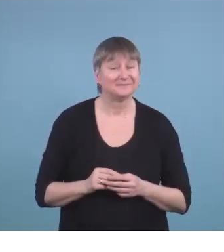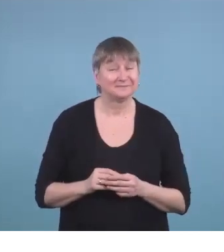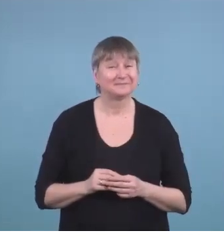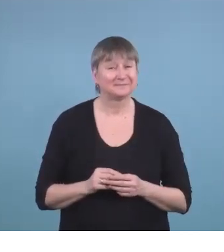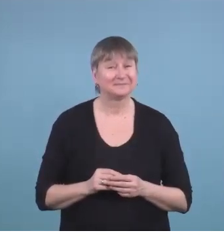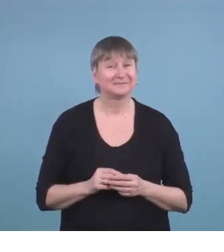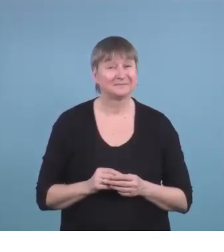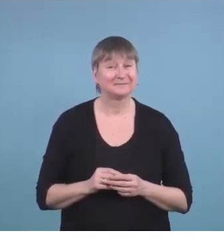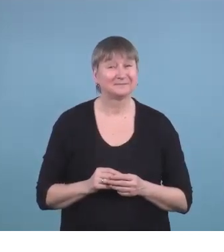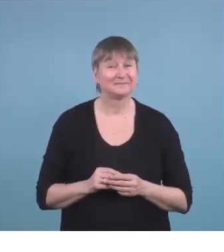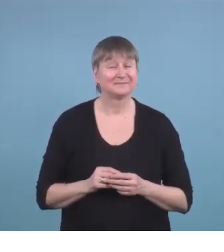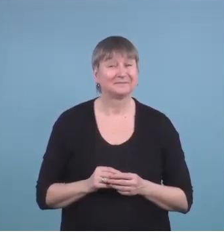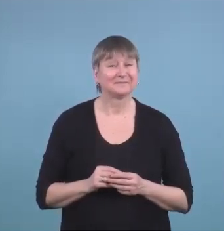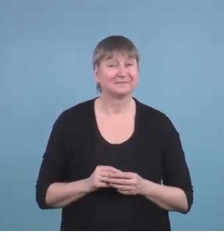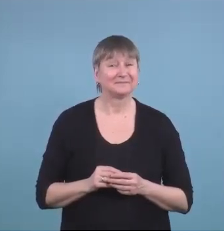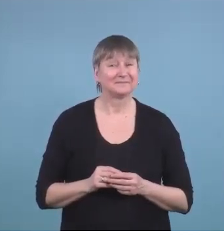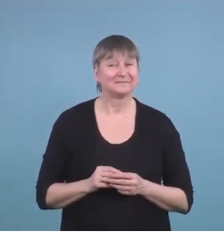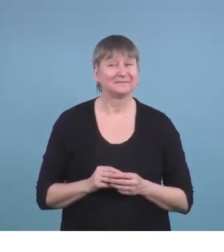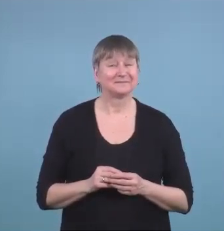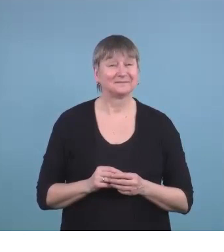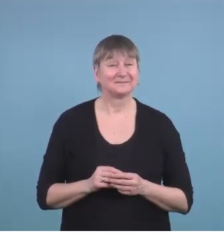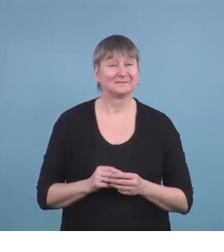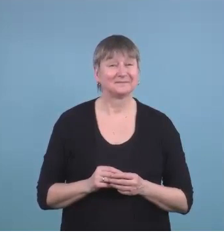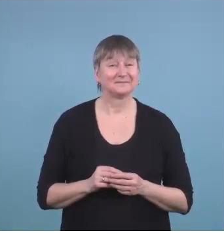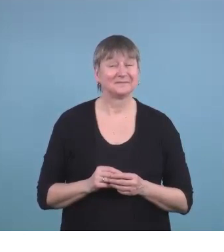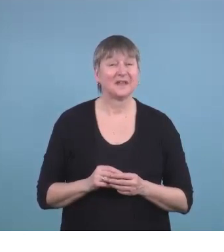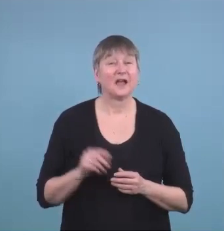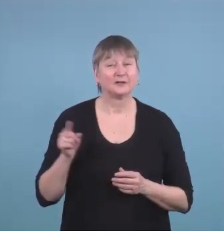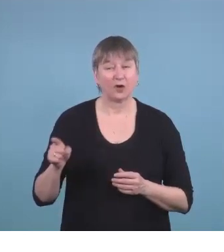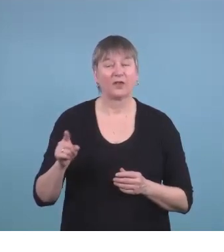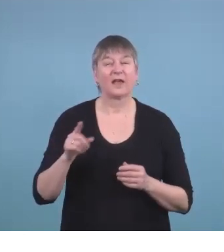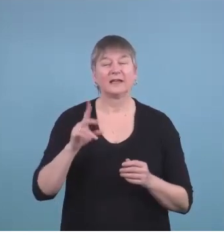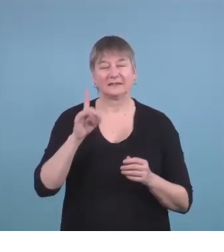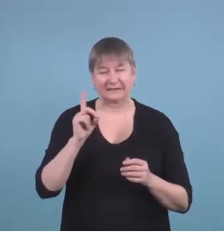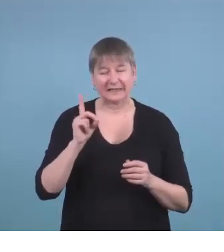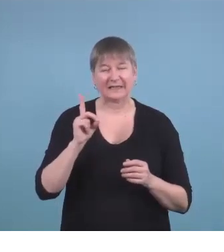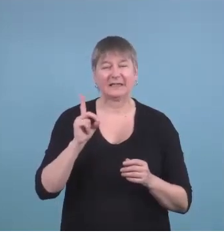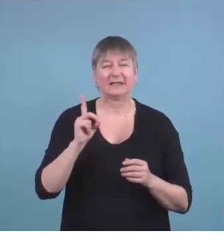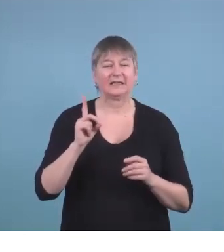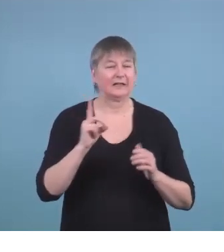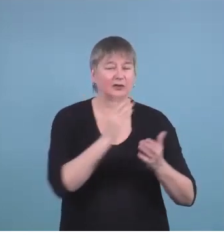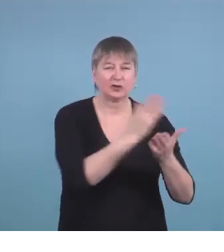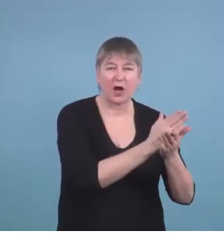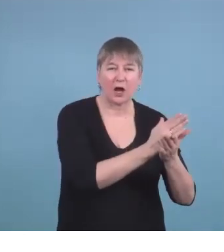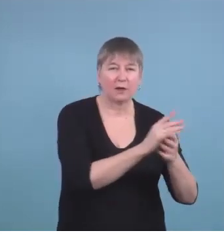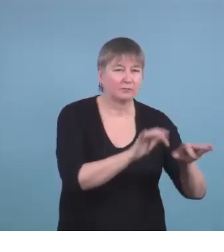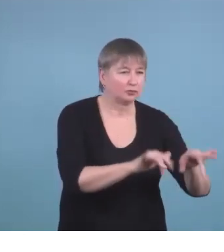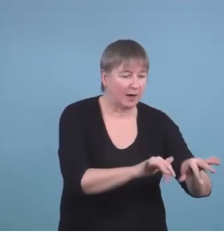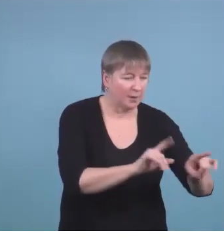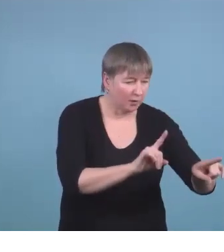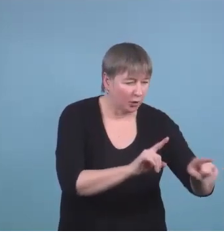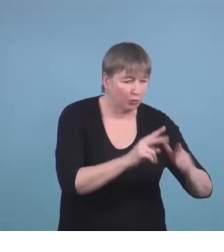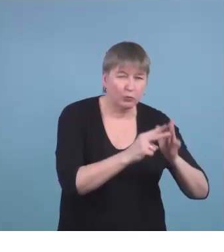and they made a point of like frequently stopping their scribe hate read read that back to me now that